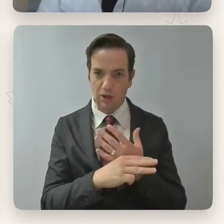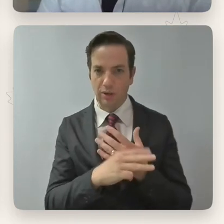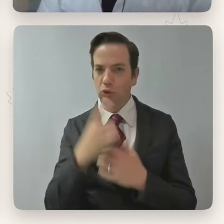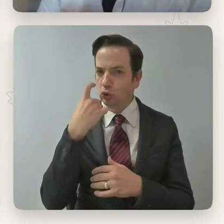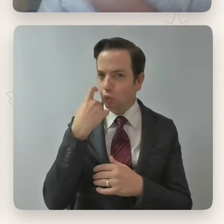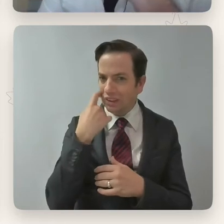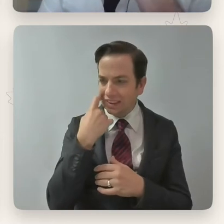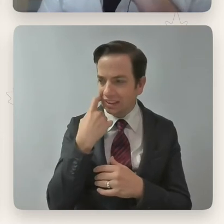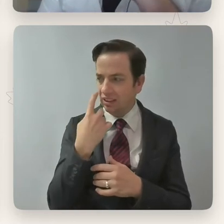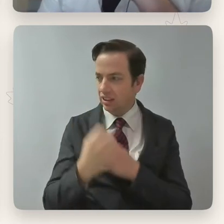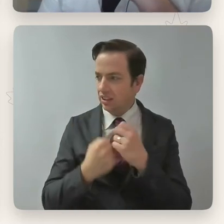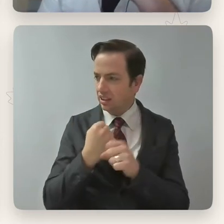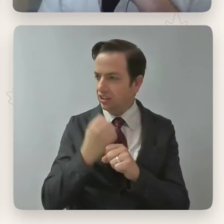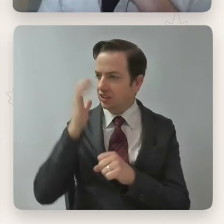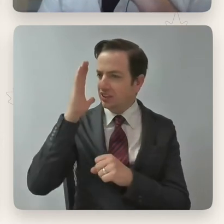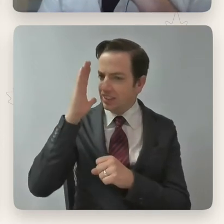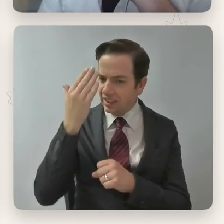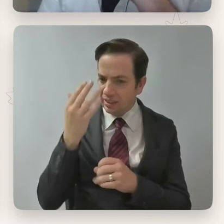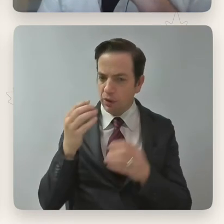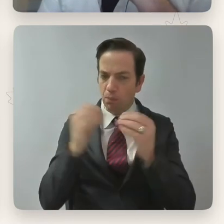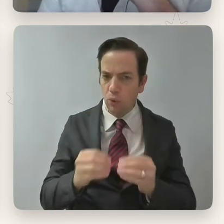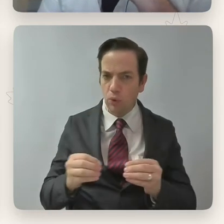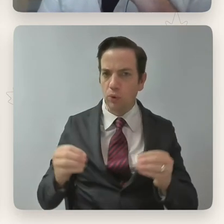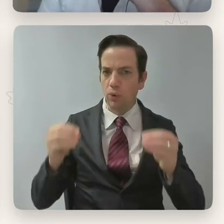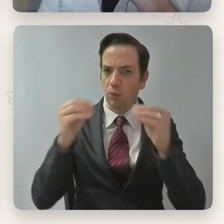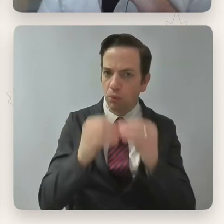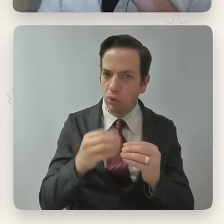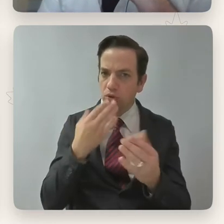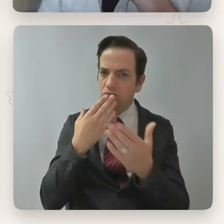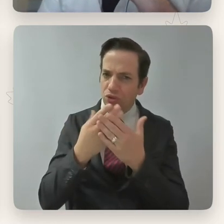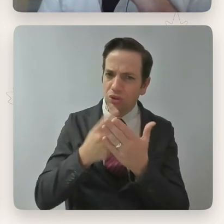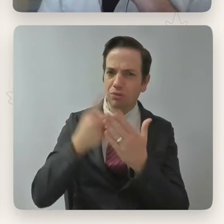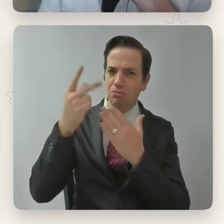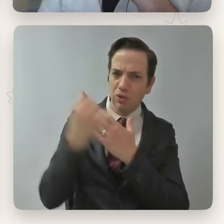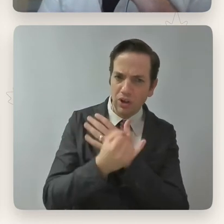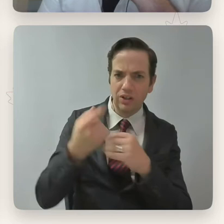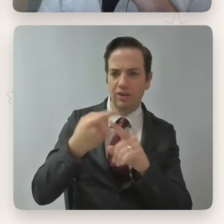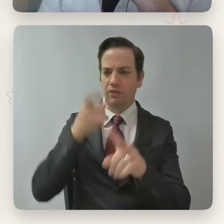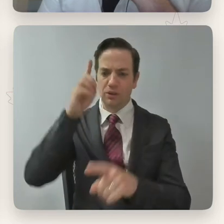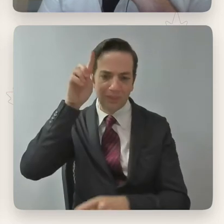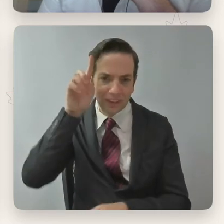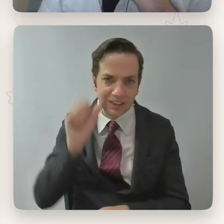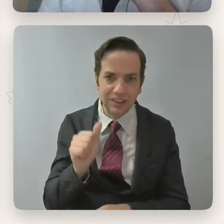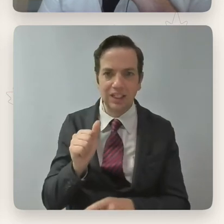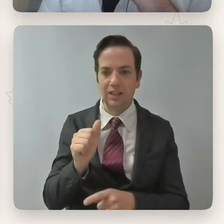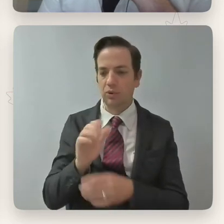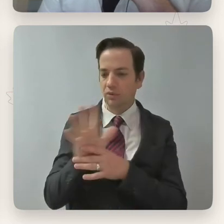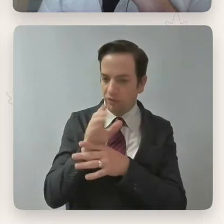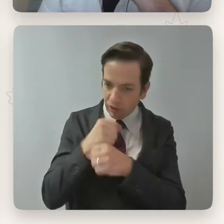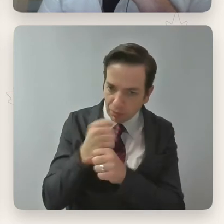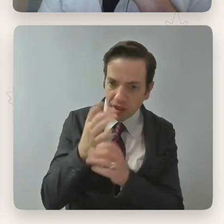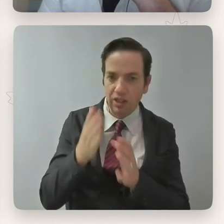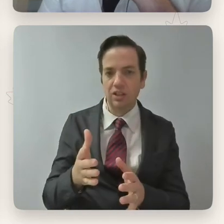disabled filmmakers starring disabled performers, authentic disability representation. I'm thinking, you know, certainly